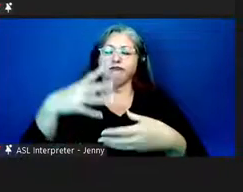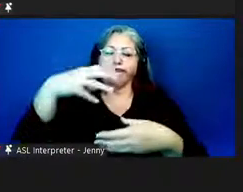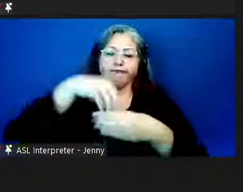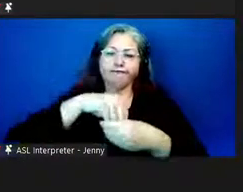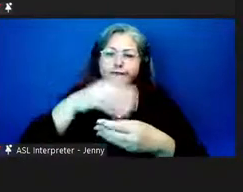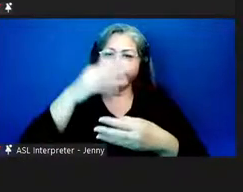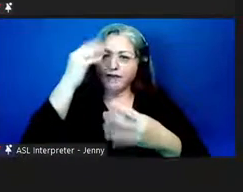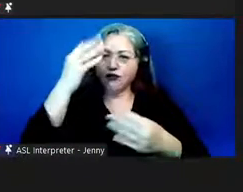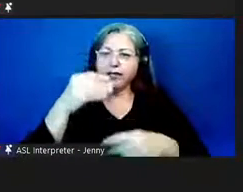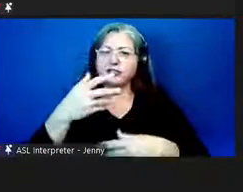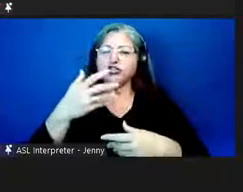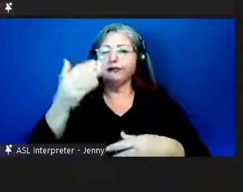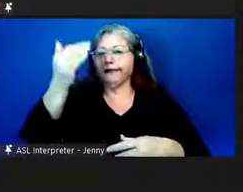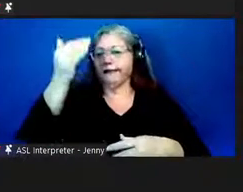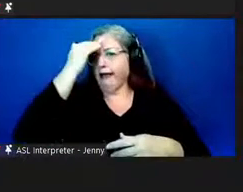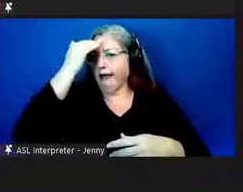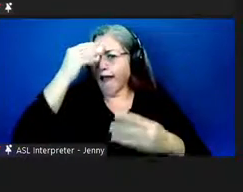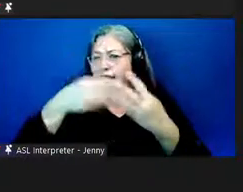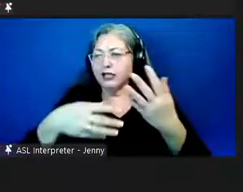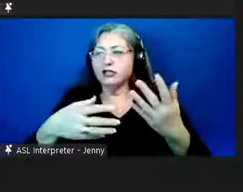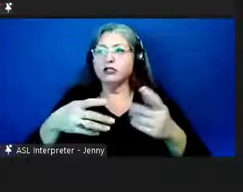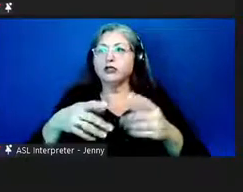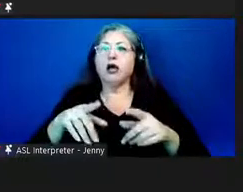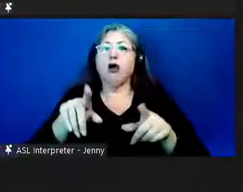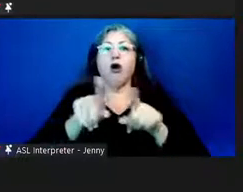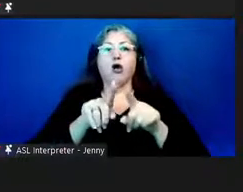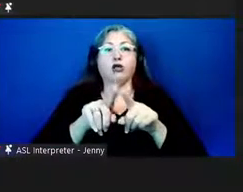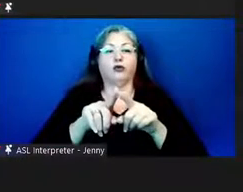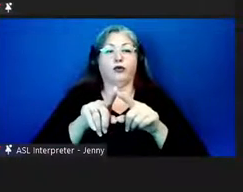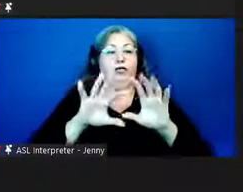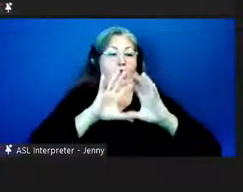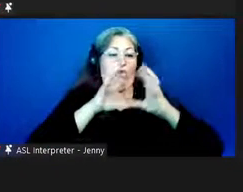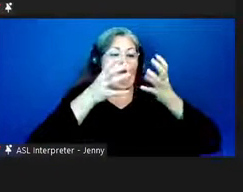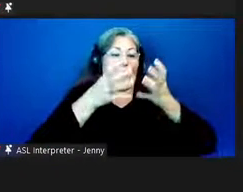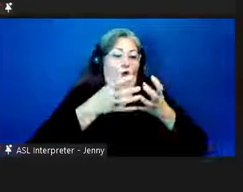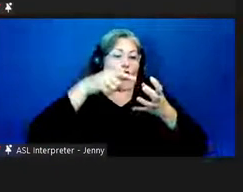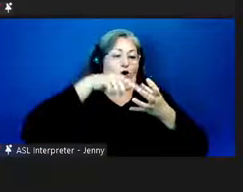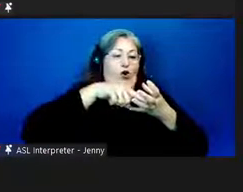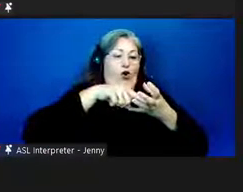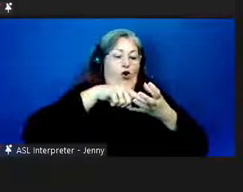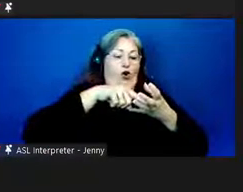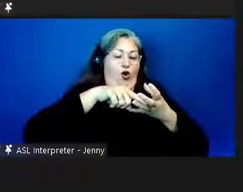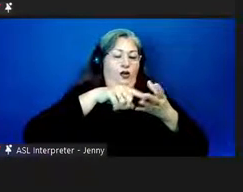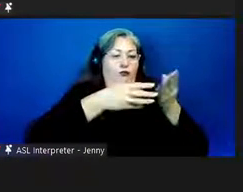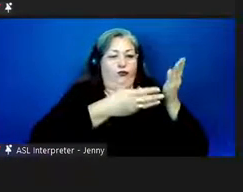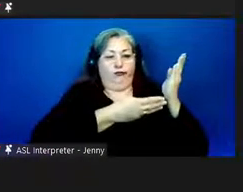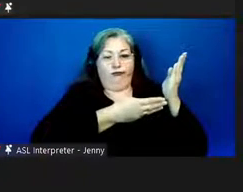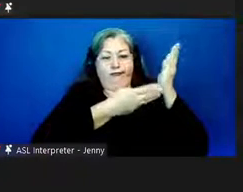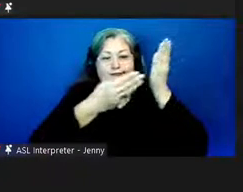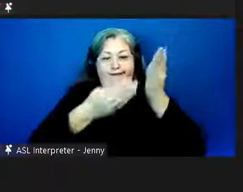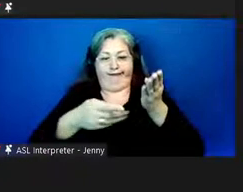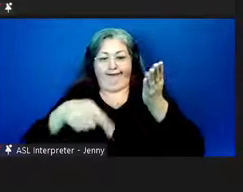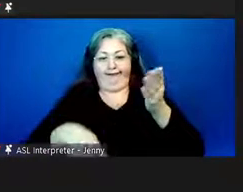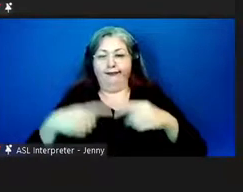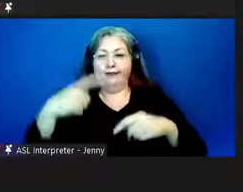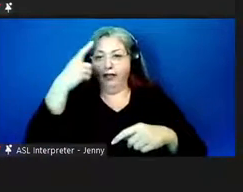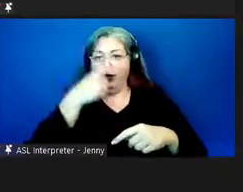knowledge etc or bringing the world into our hawaii